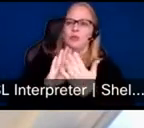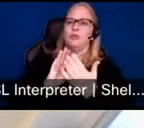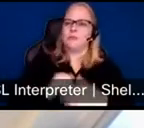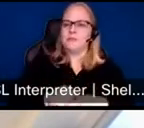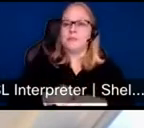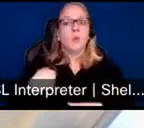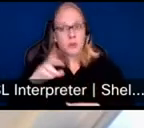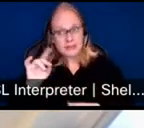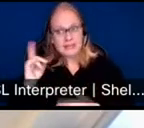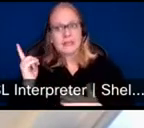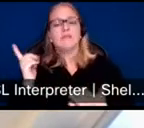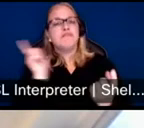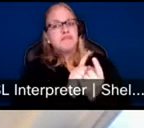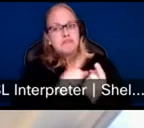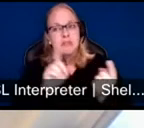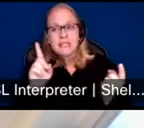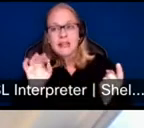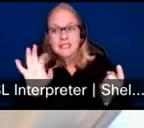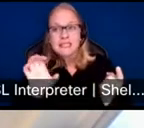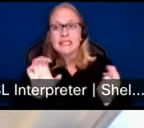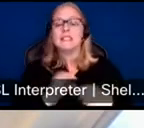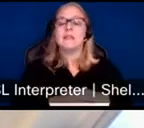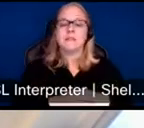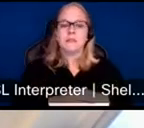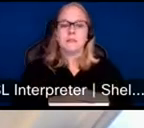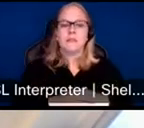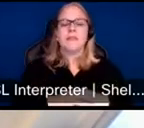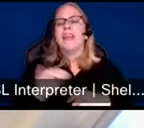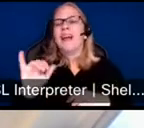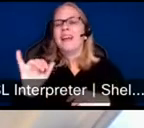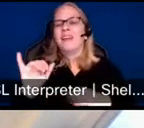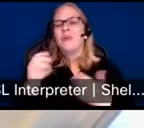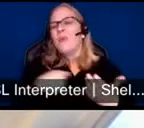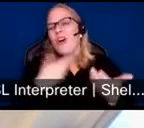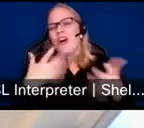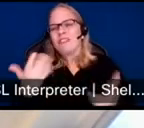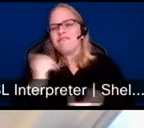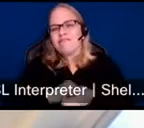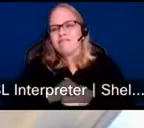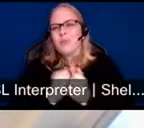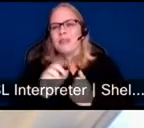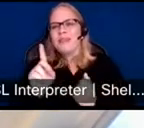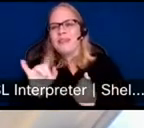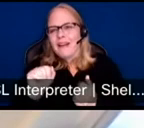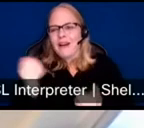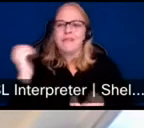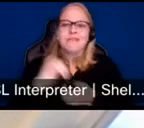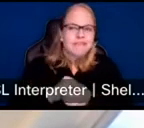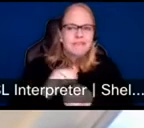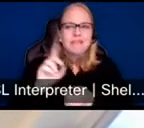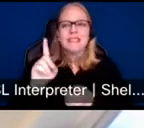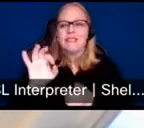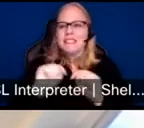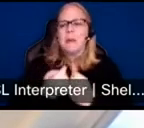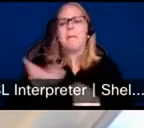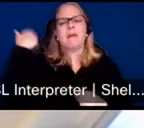and we had, as Volta, we'd had previous connections with Dia and the DFC team. And so we knew that,